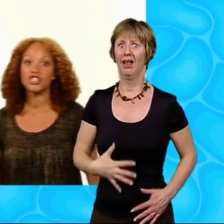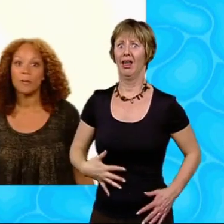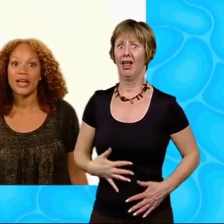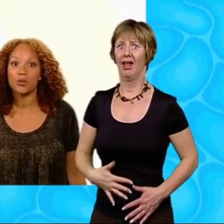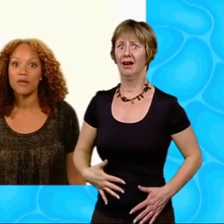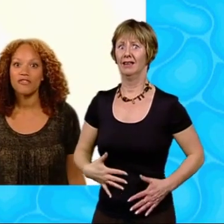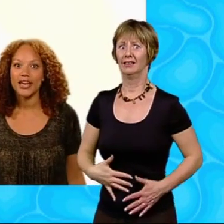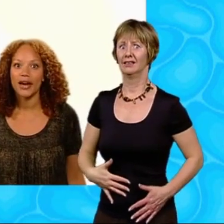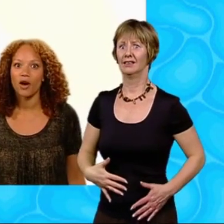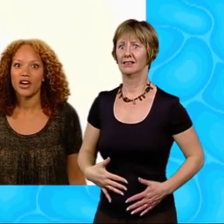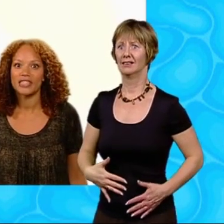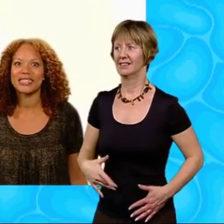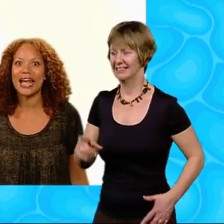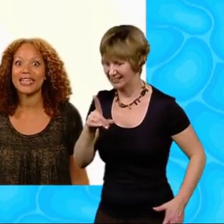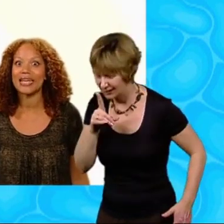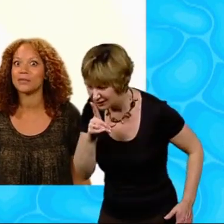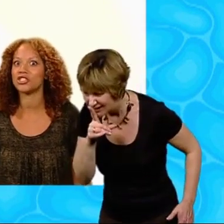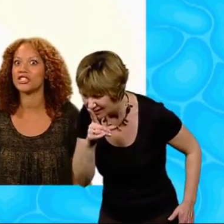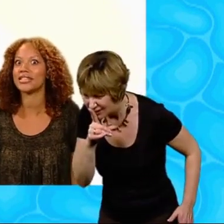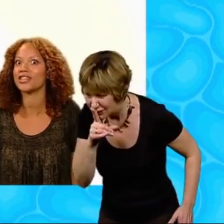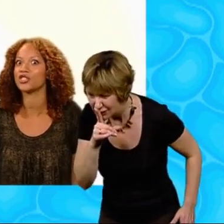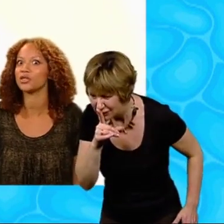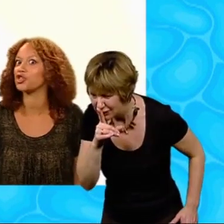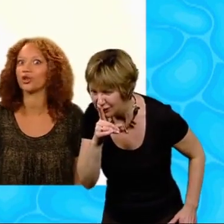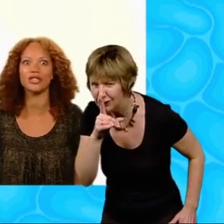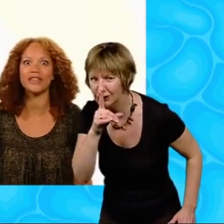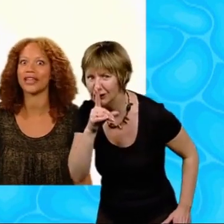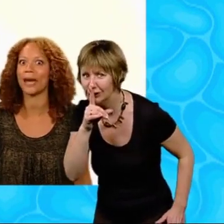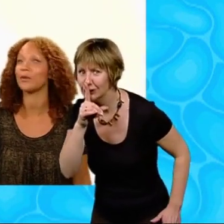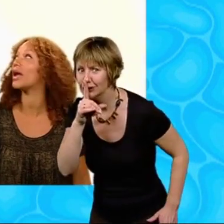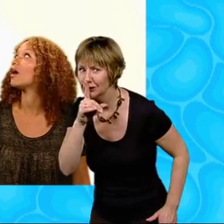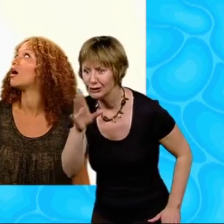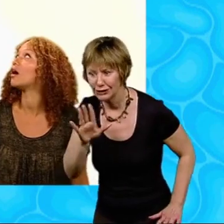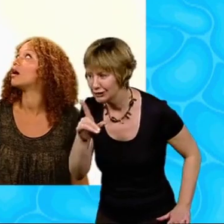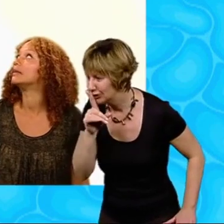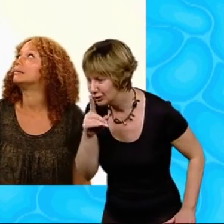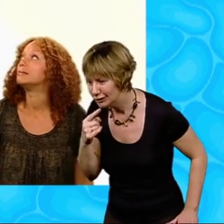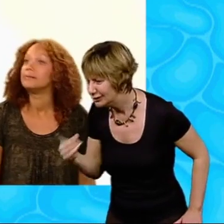She placed one finger over her scaly lips as she signalled to us not to give the game away.